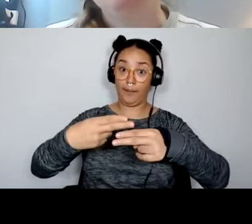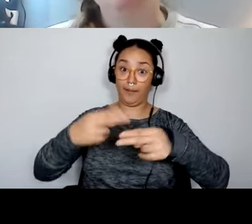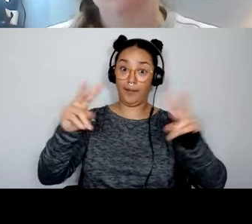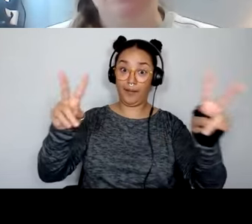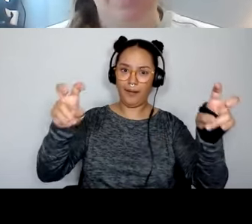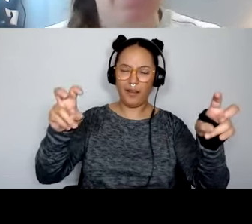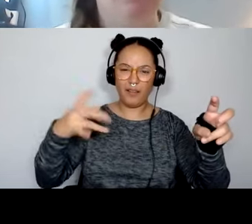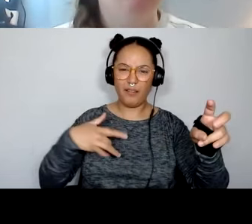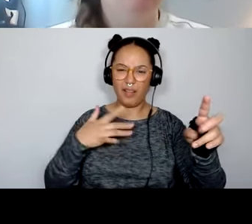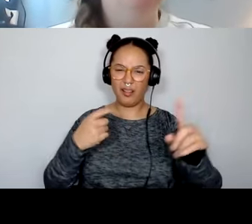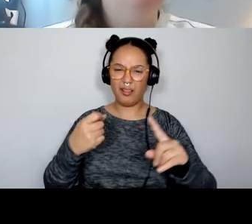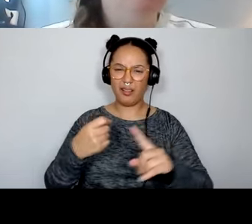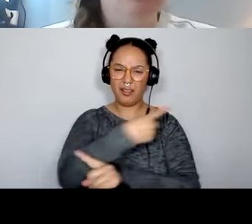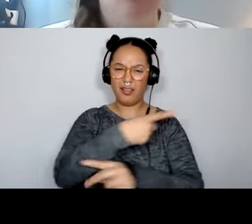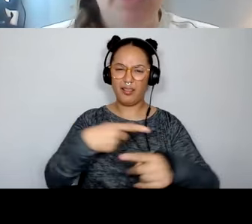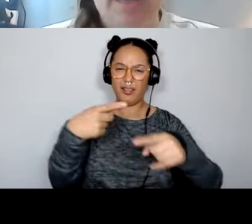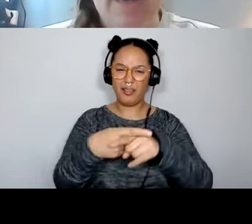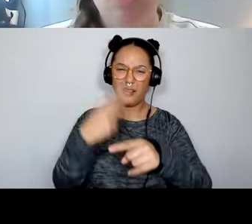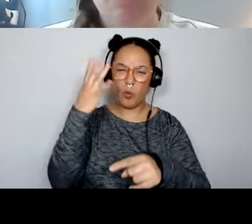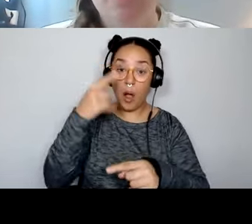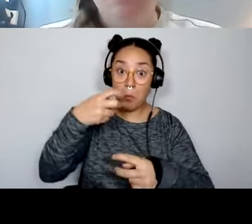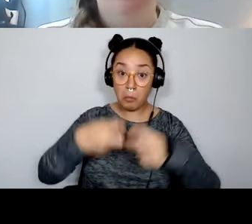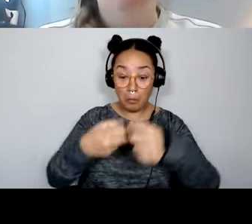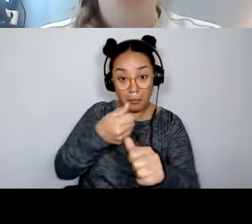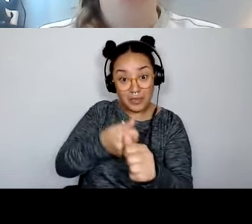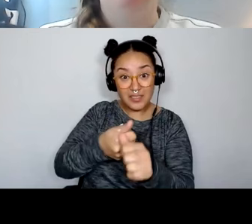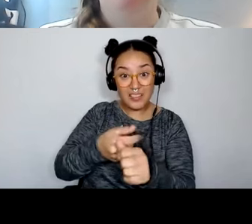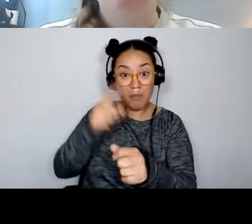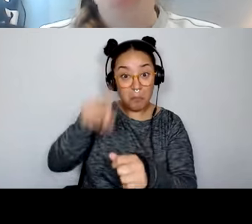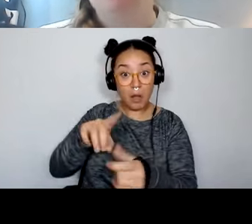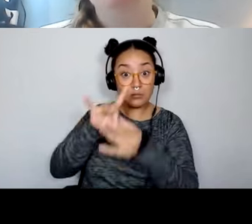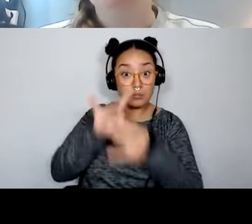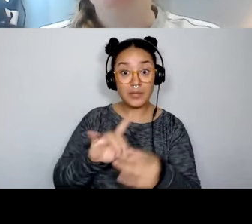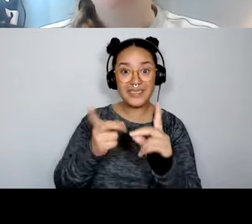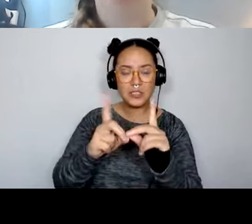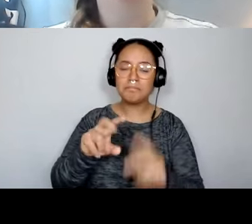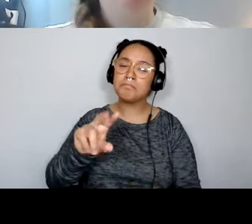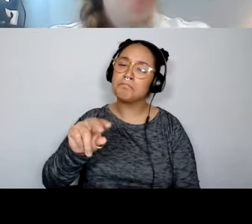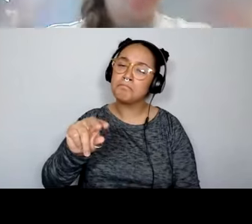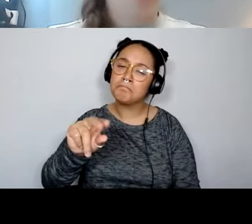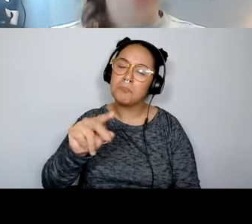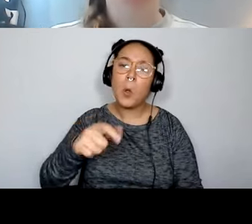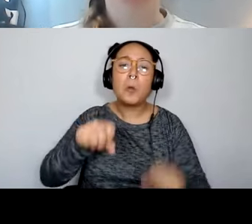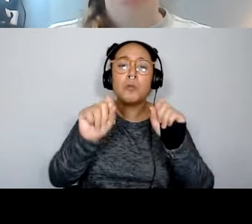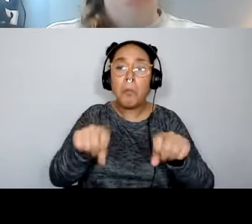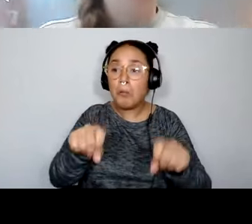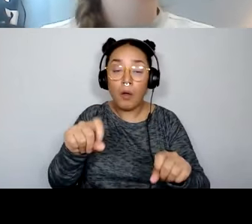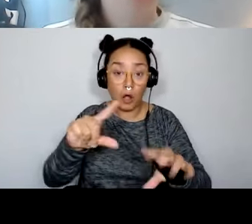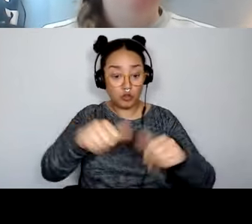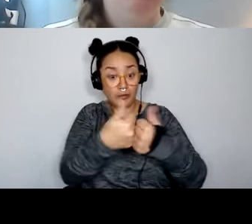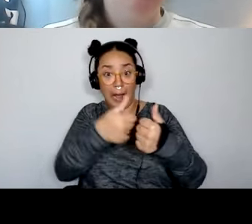doesn't necessarily have to be digital in nature. You might have a challenge where you have this incredible